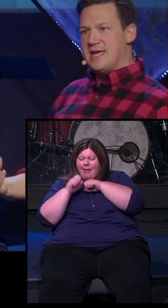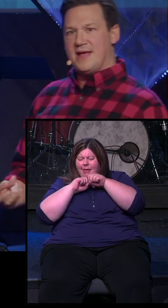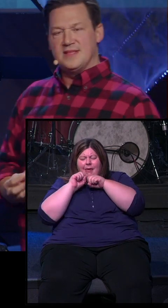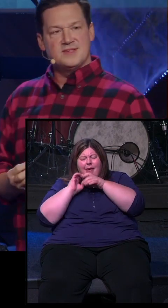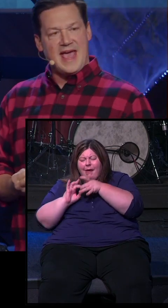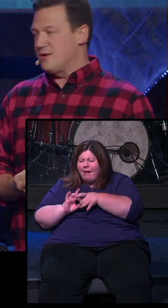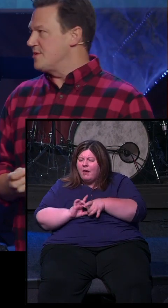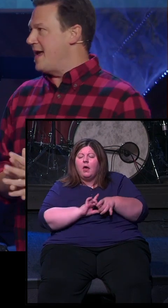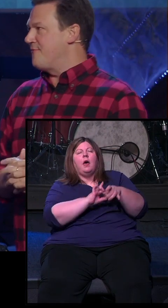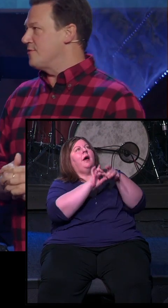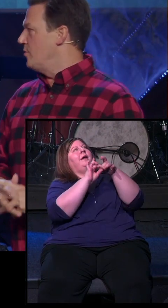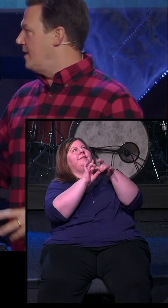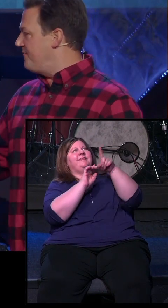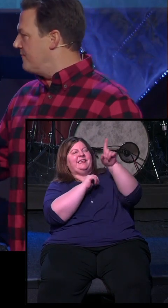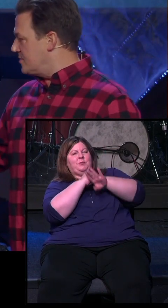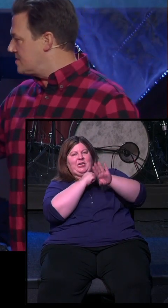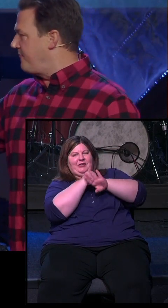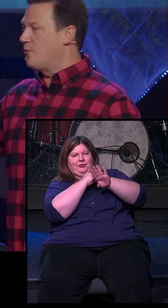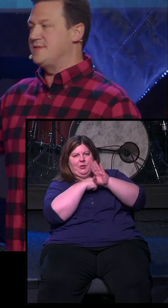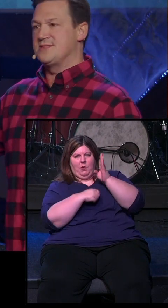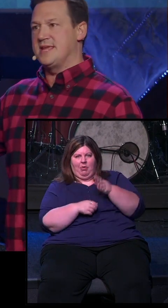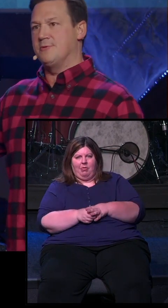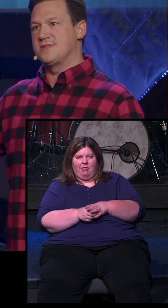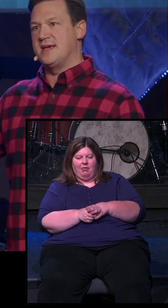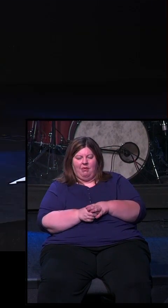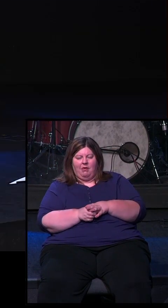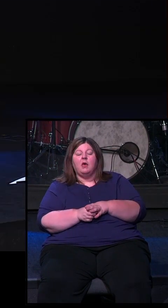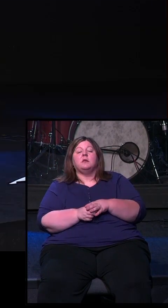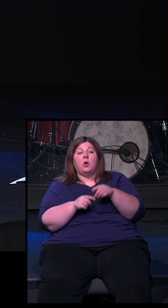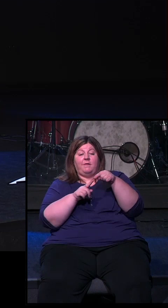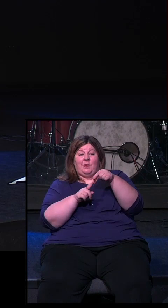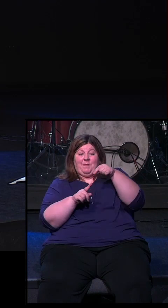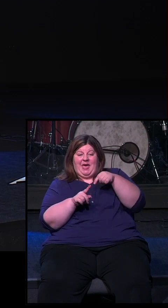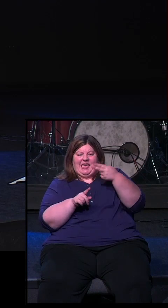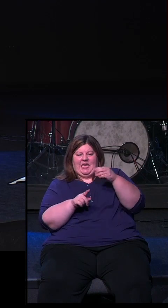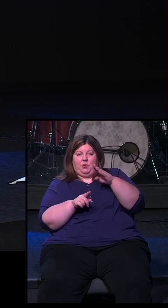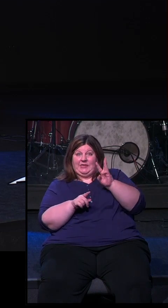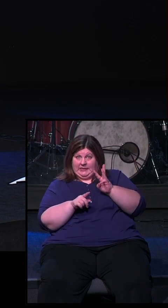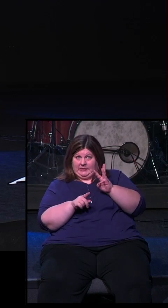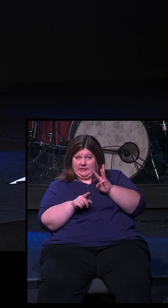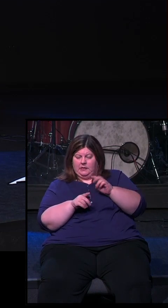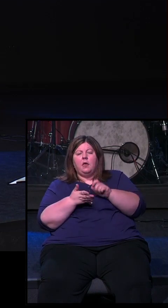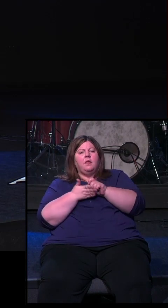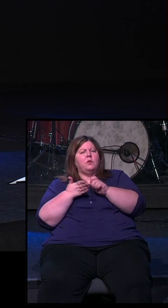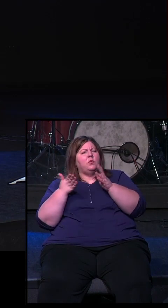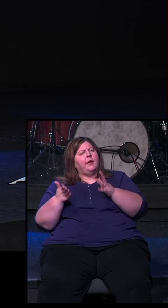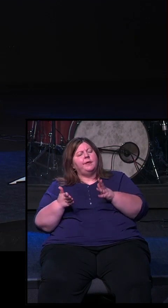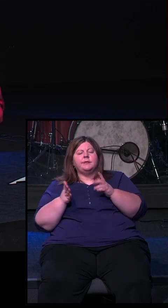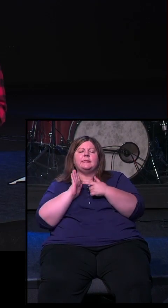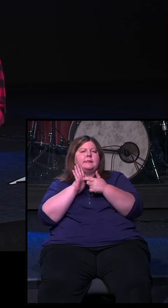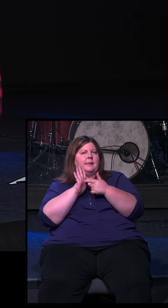that's what we've been looking at, these anchors that we have for our soul. And a few verses before this in Hebrews 6, the writer of Hebrews gives us an